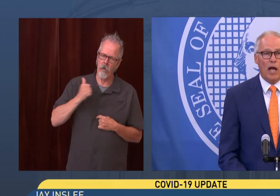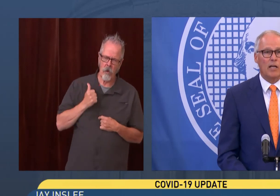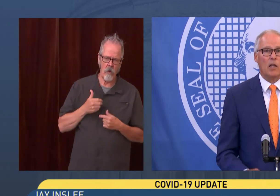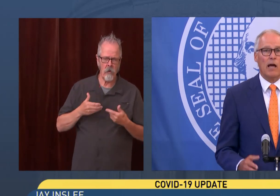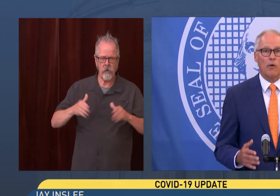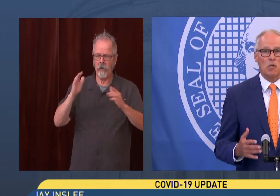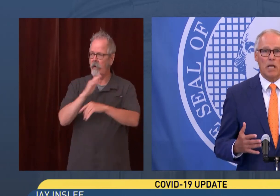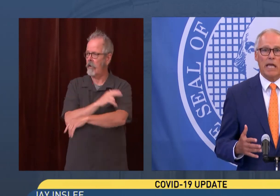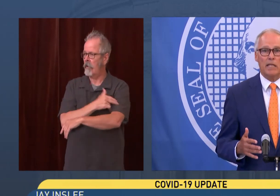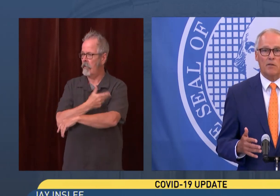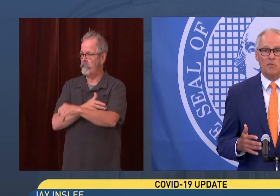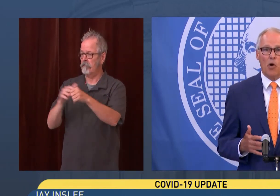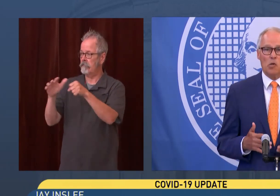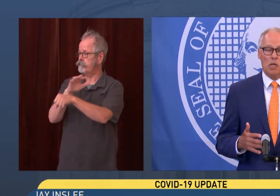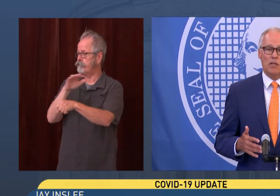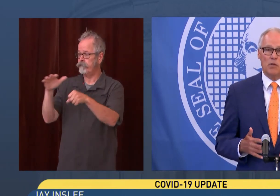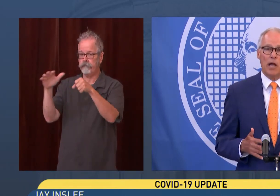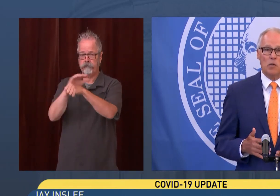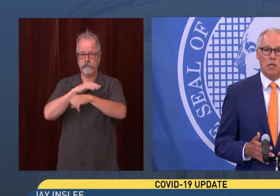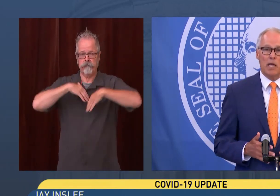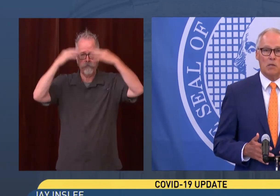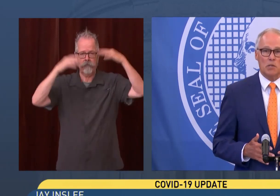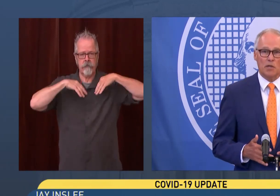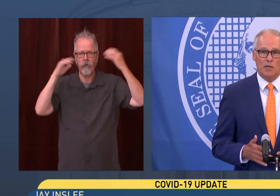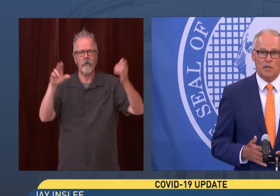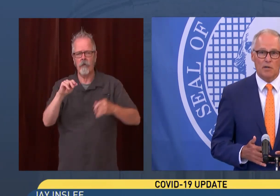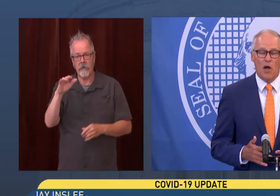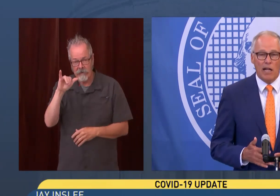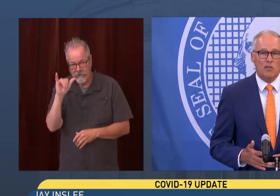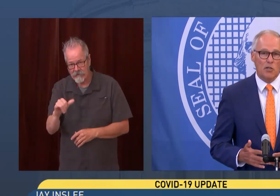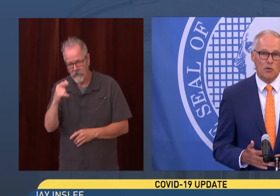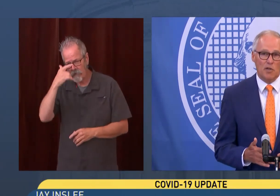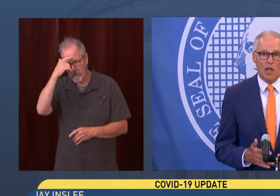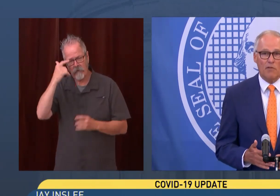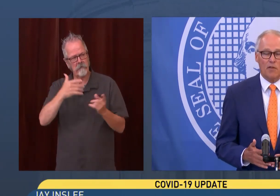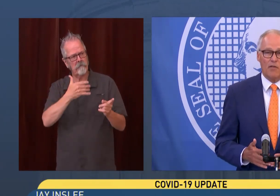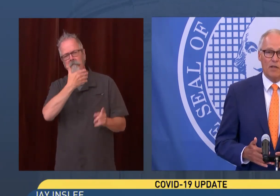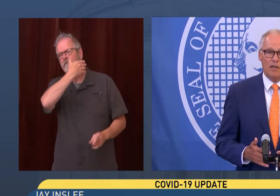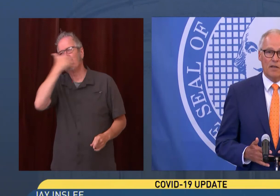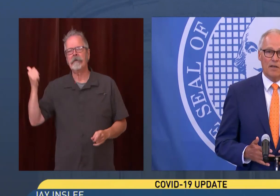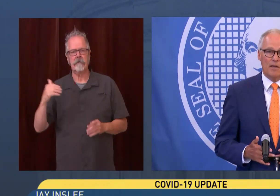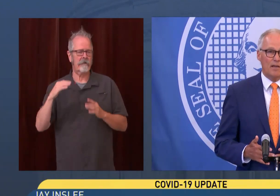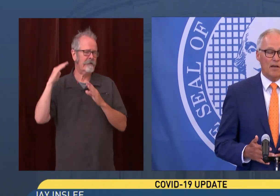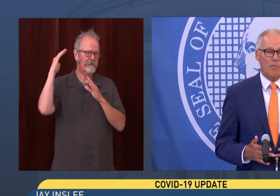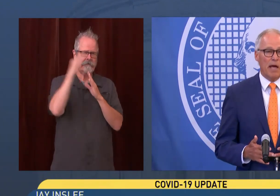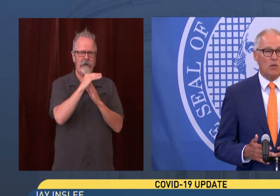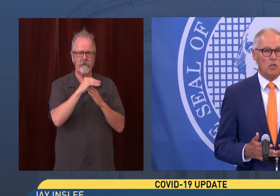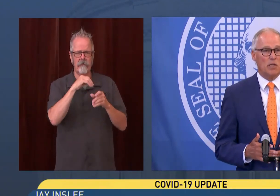We're not going to allow a state, the smartest state in the United States, not to use a life-saving